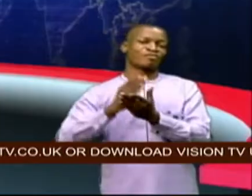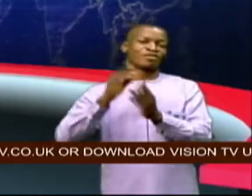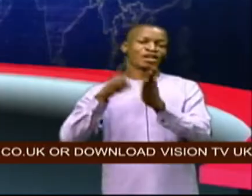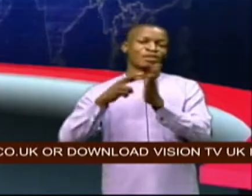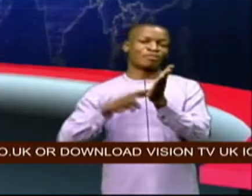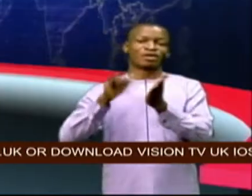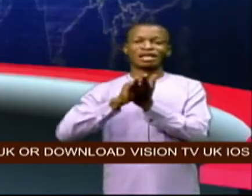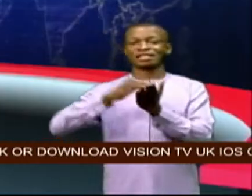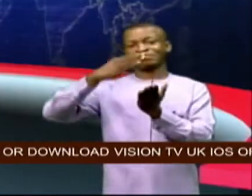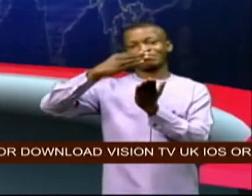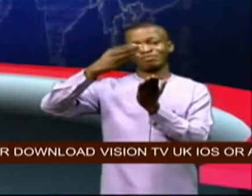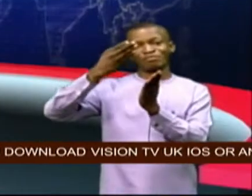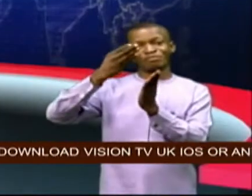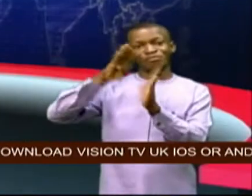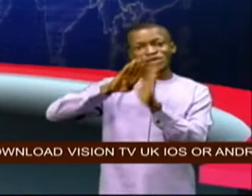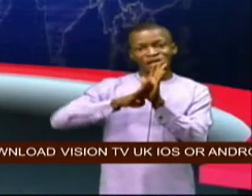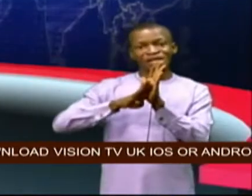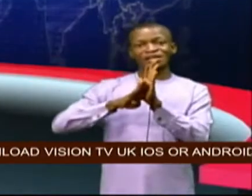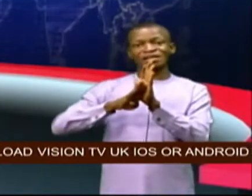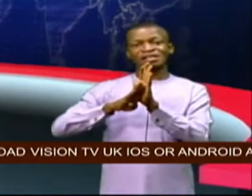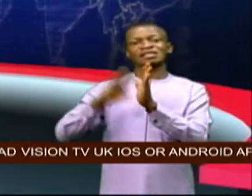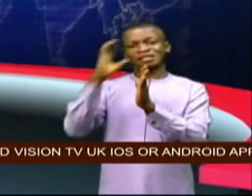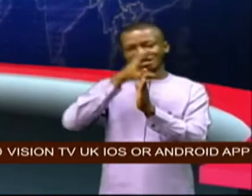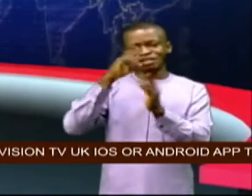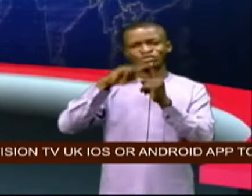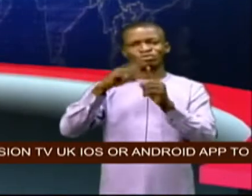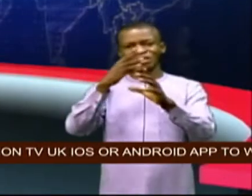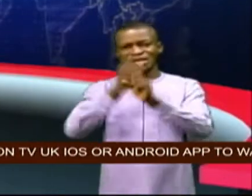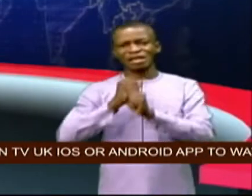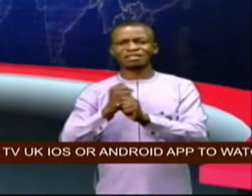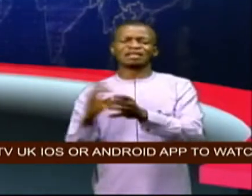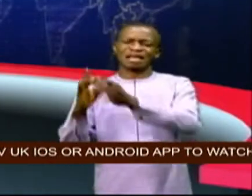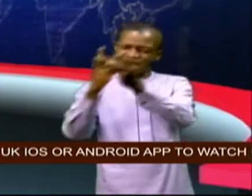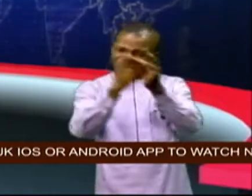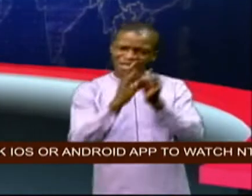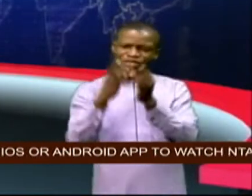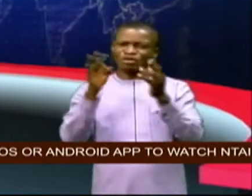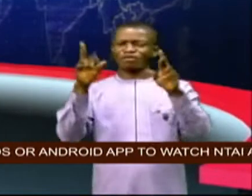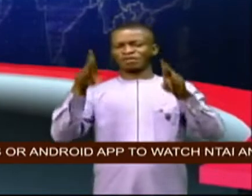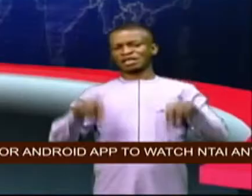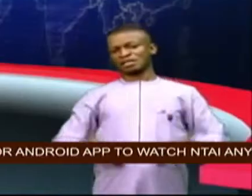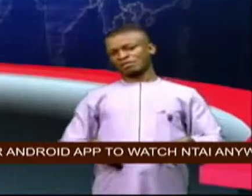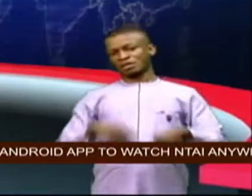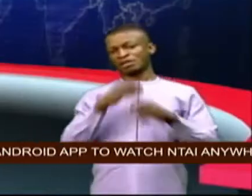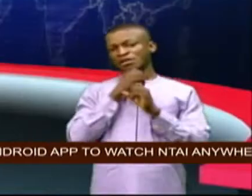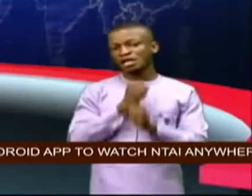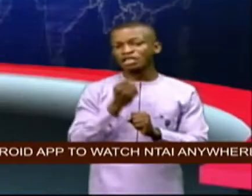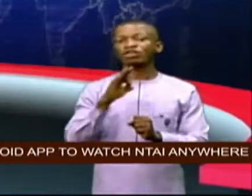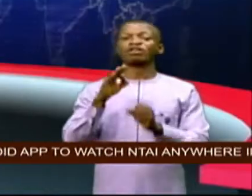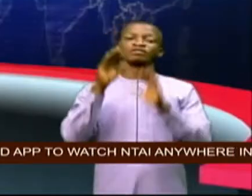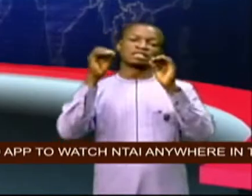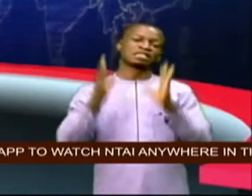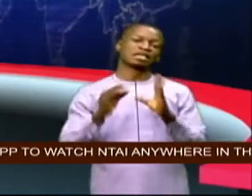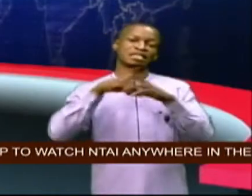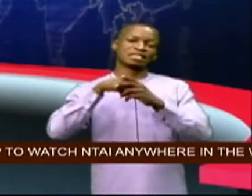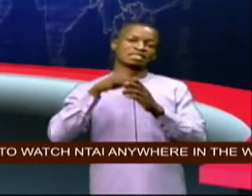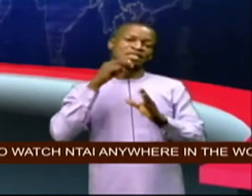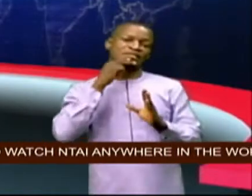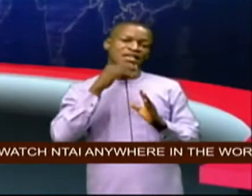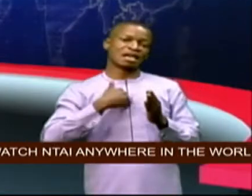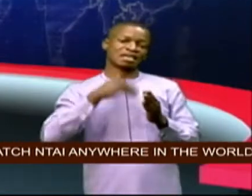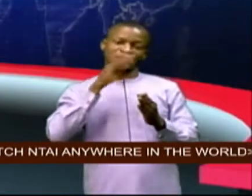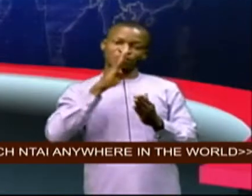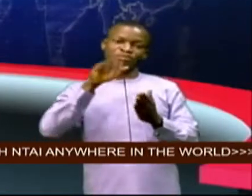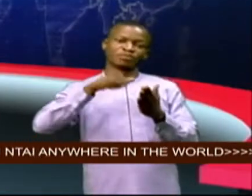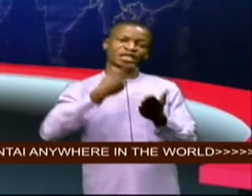that a bill seeking to give legal backing to the harmonization of retirement age for teachers in nigeria has been approved by